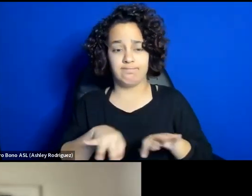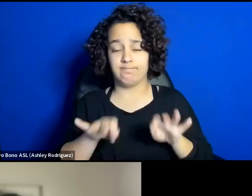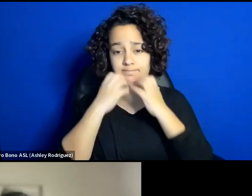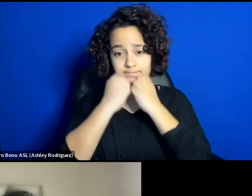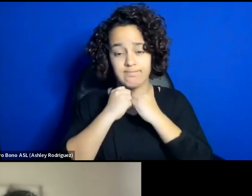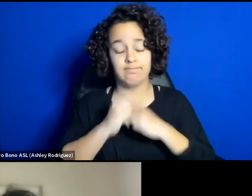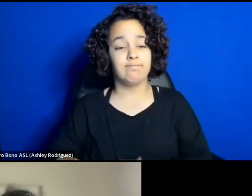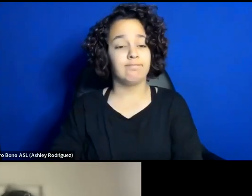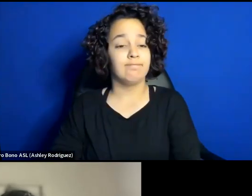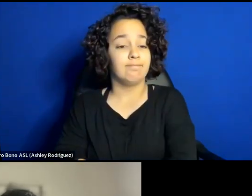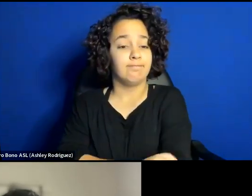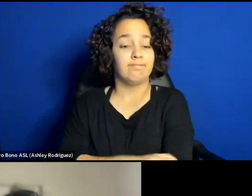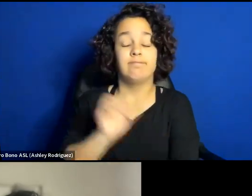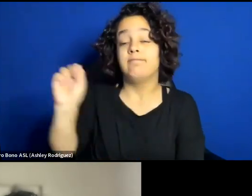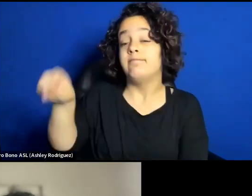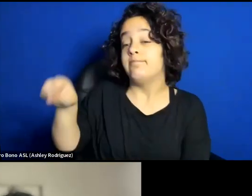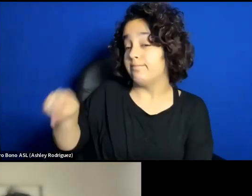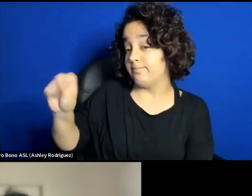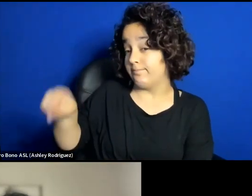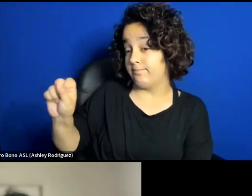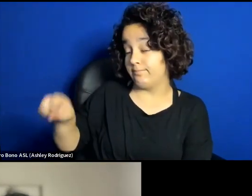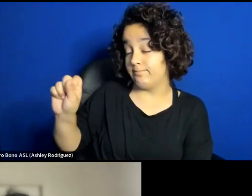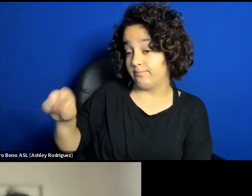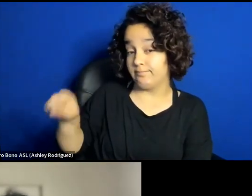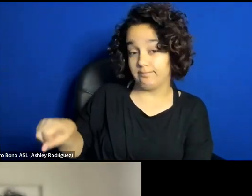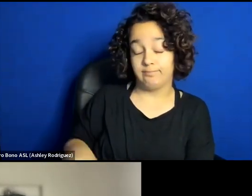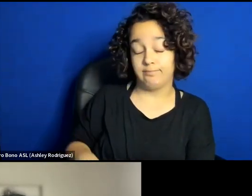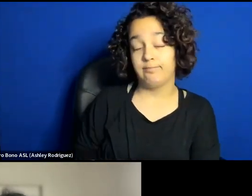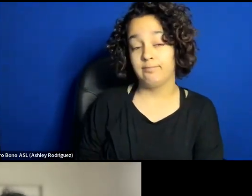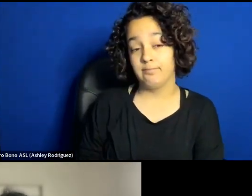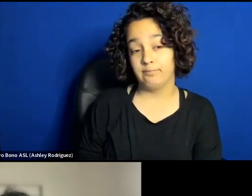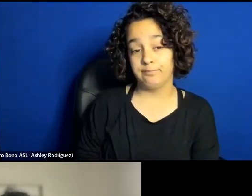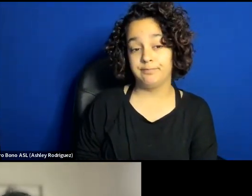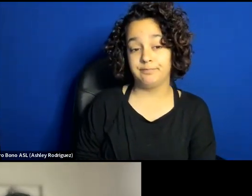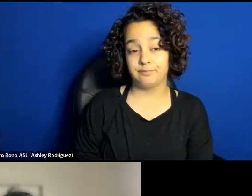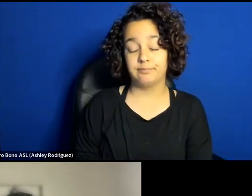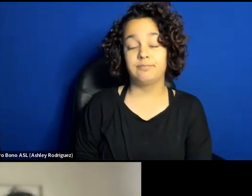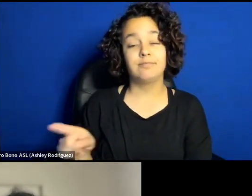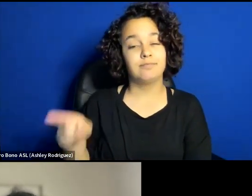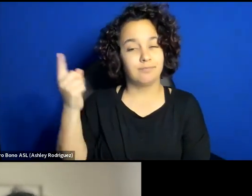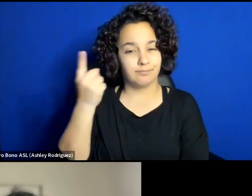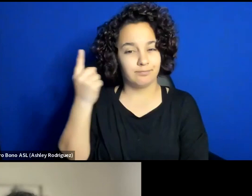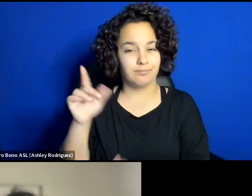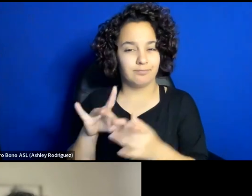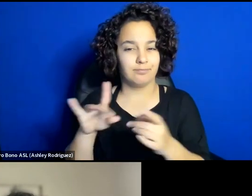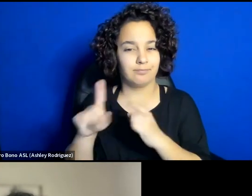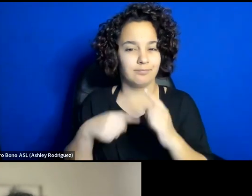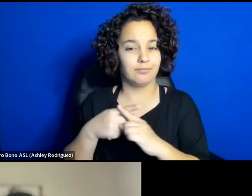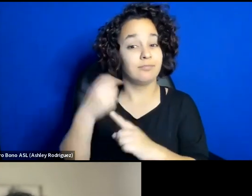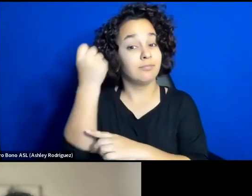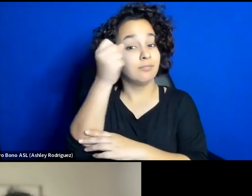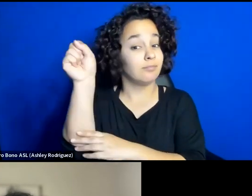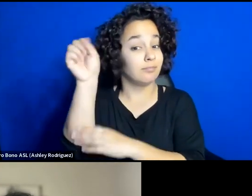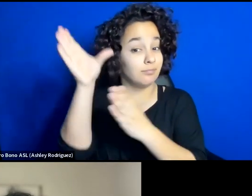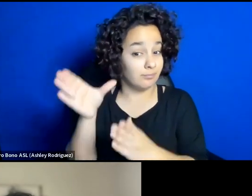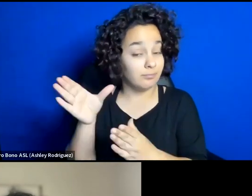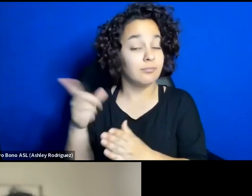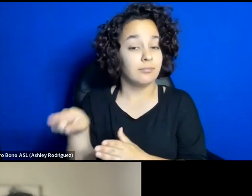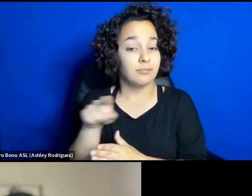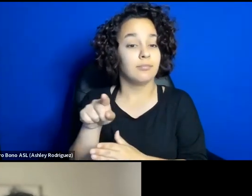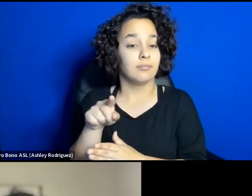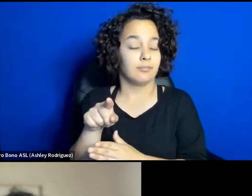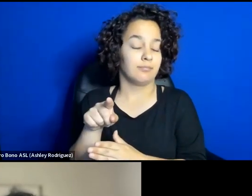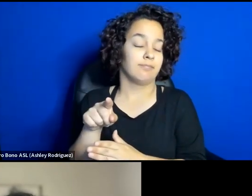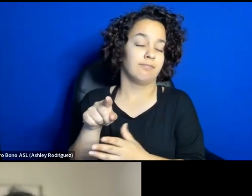Right, true, absolutely, so the fact that their context is specific, you always talk about how activist art can be